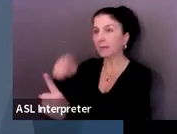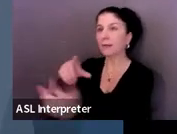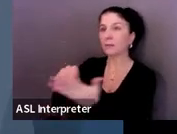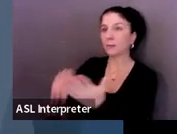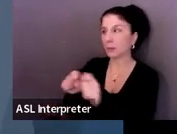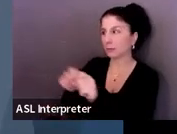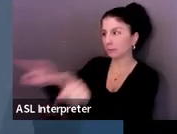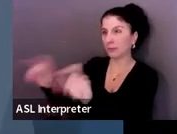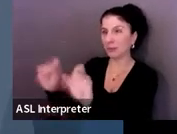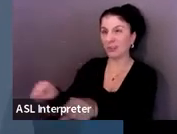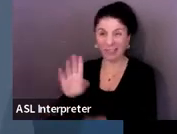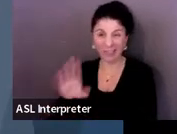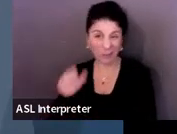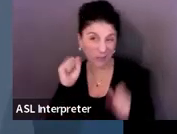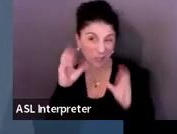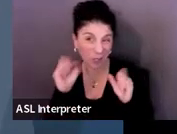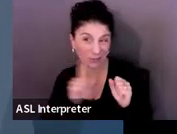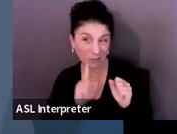pretty awesome.